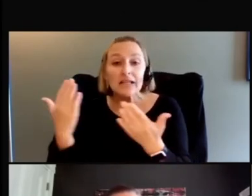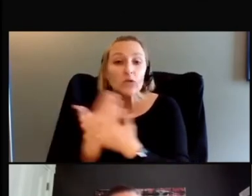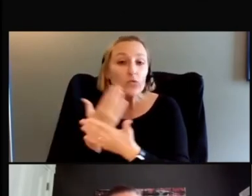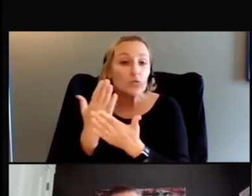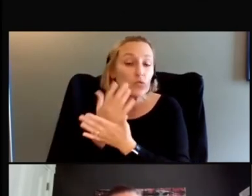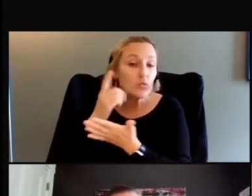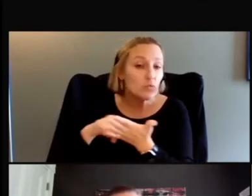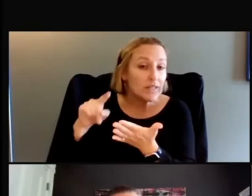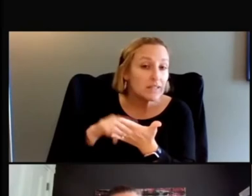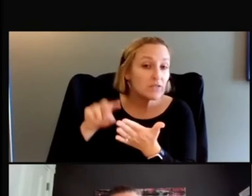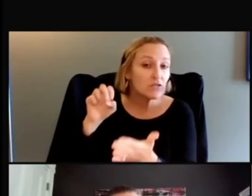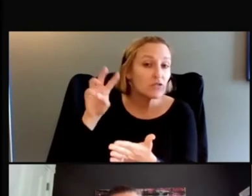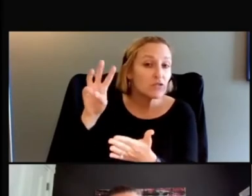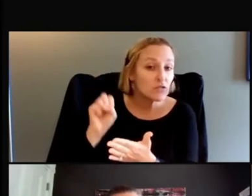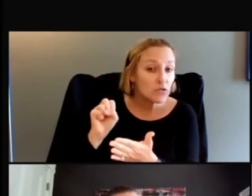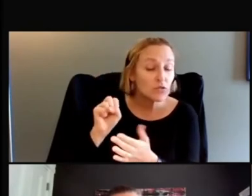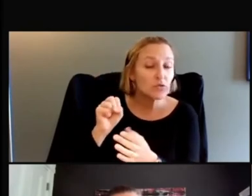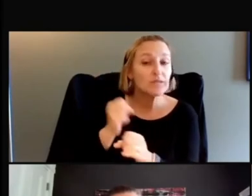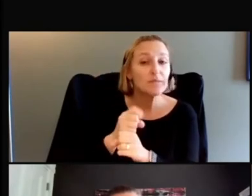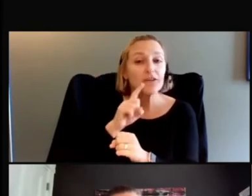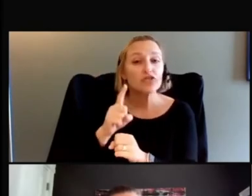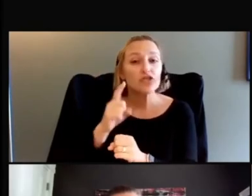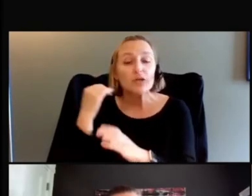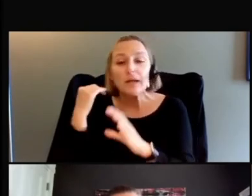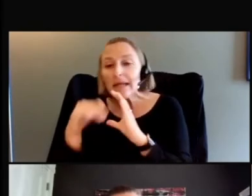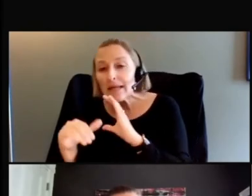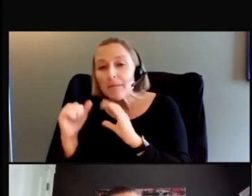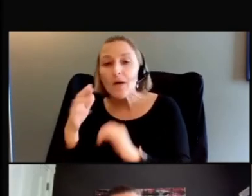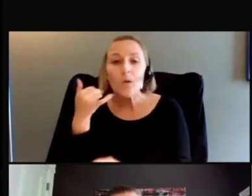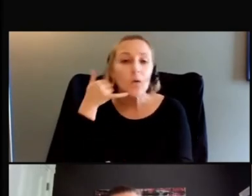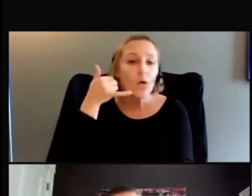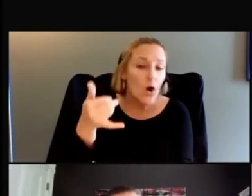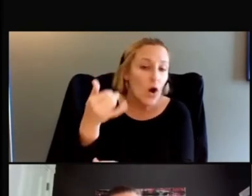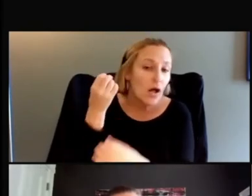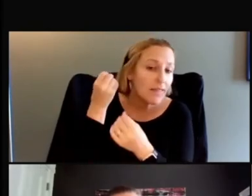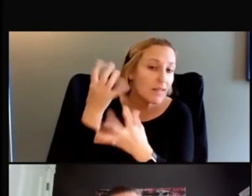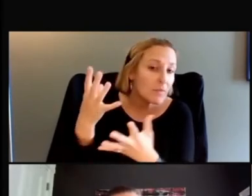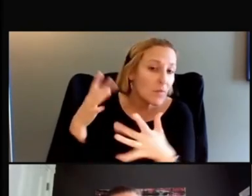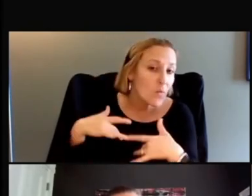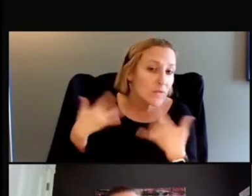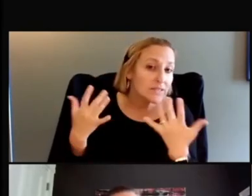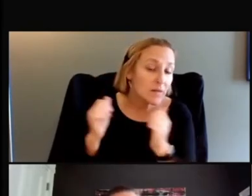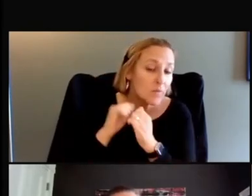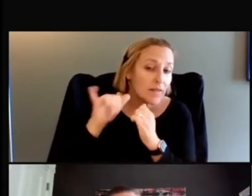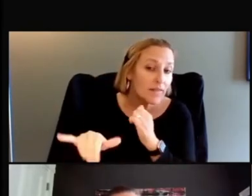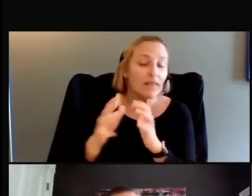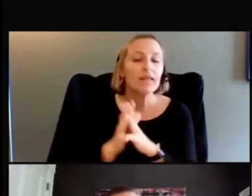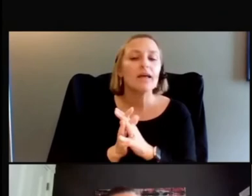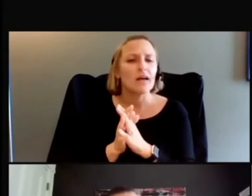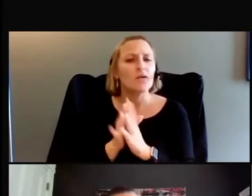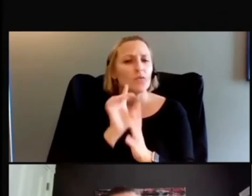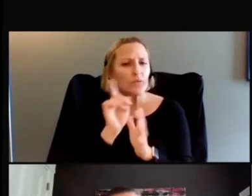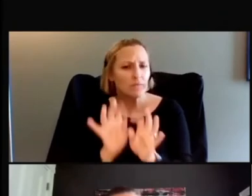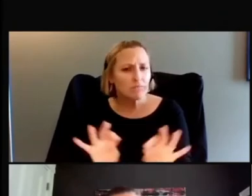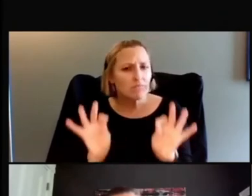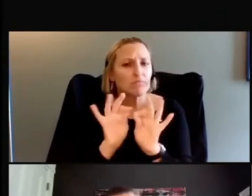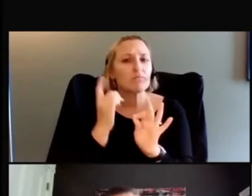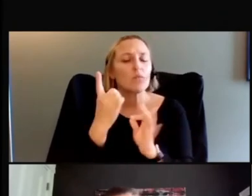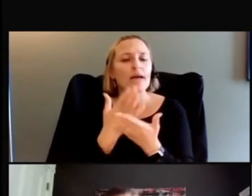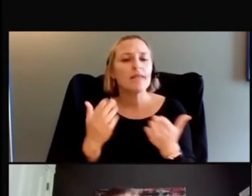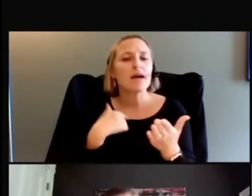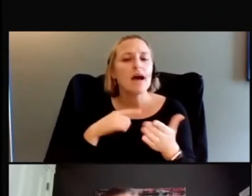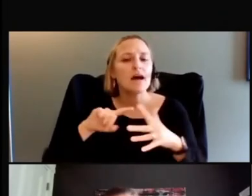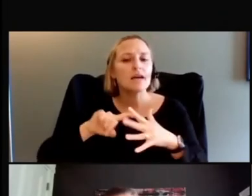simple gestures like an email and a phone call goes a long way. And one thing that I started implementing